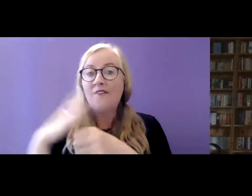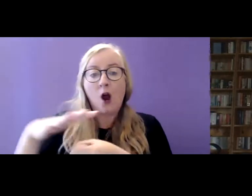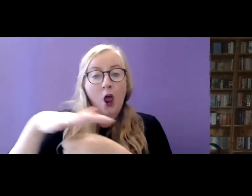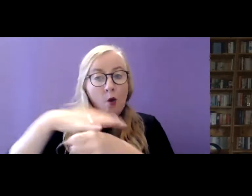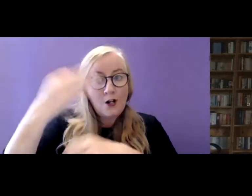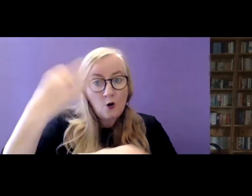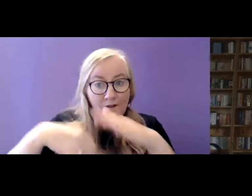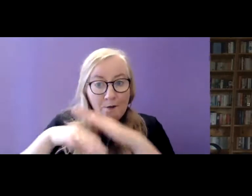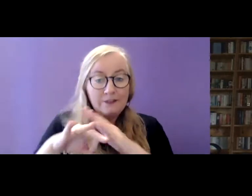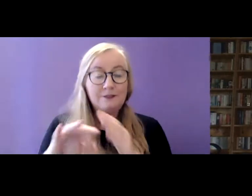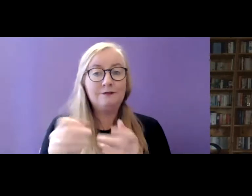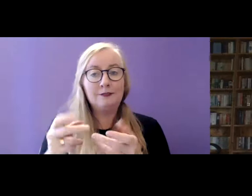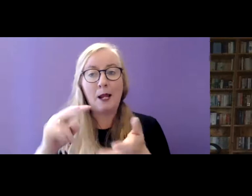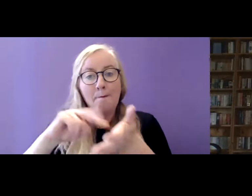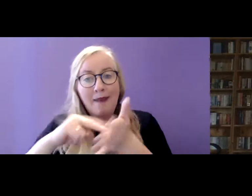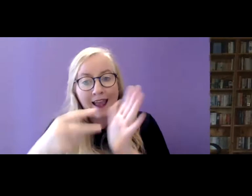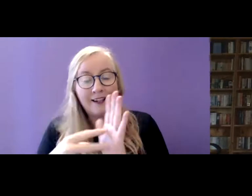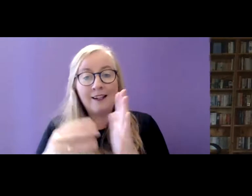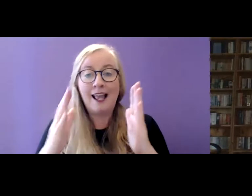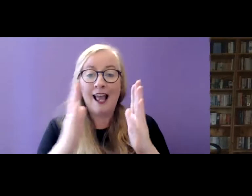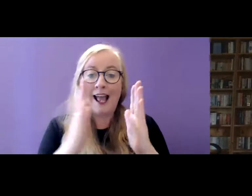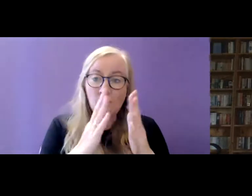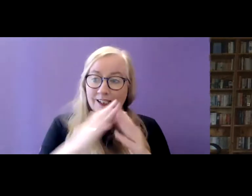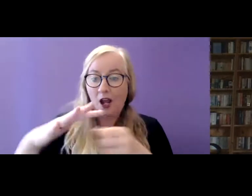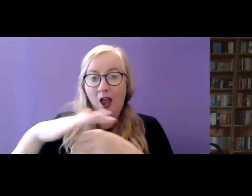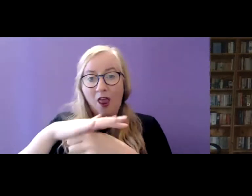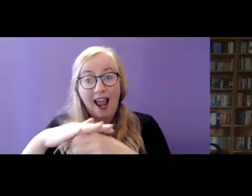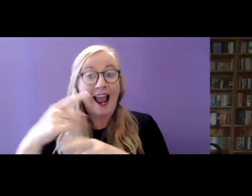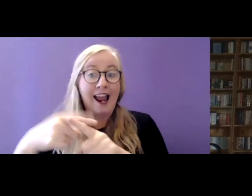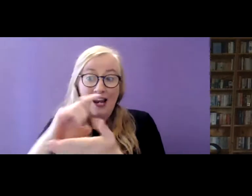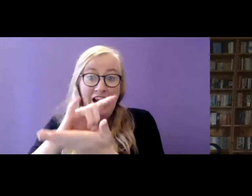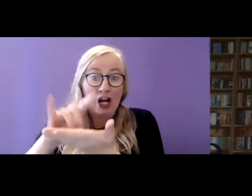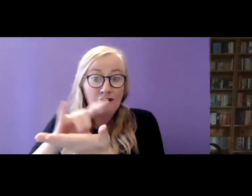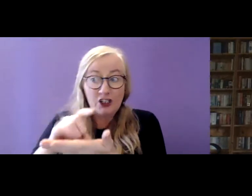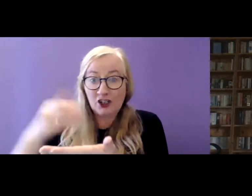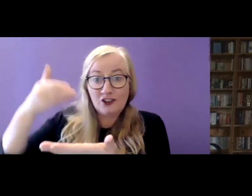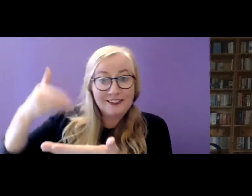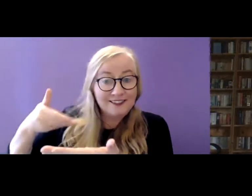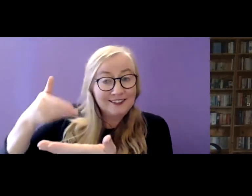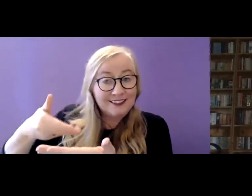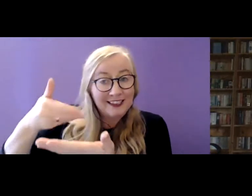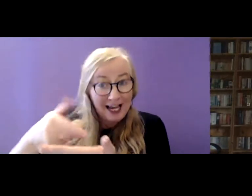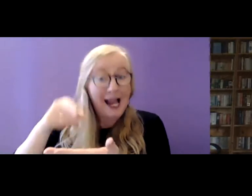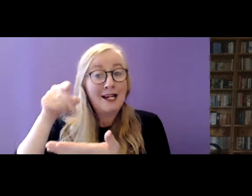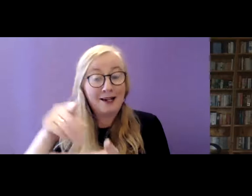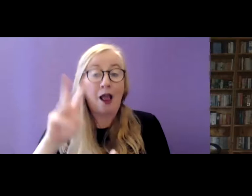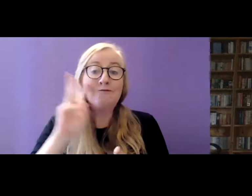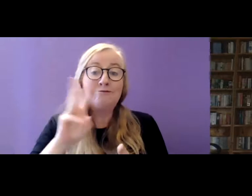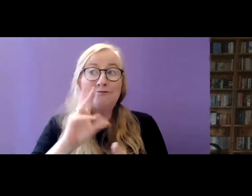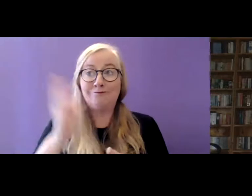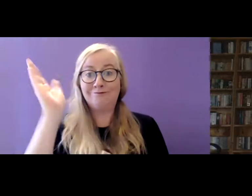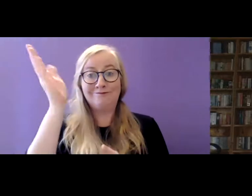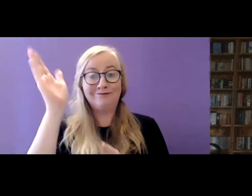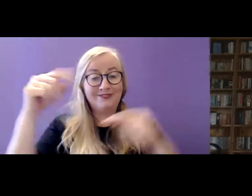planning at the Department of Housing, Local Government and Heritage for contributing the opening address for our event.